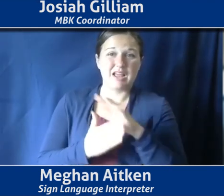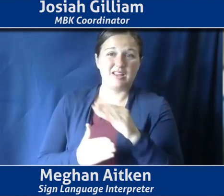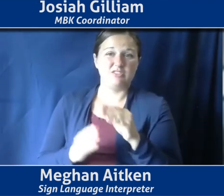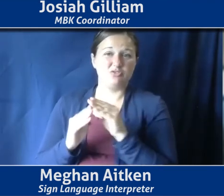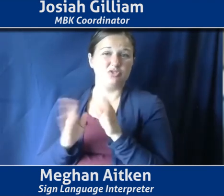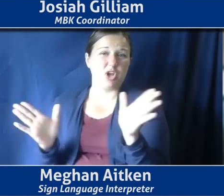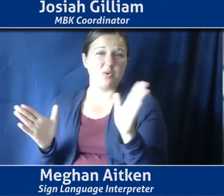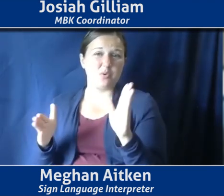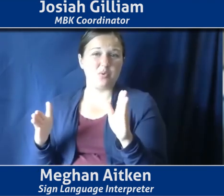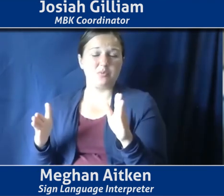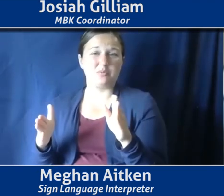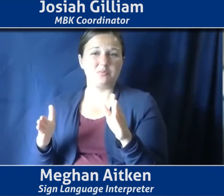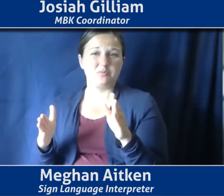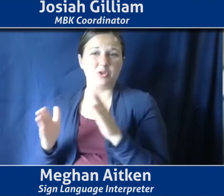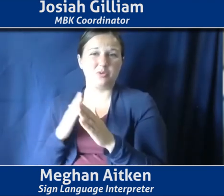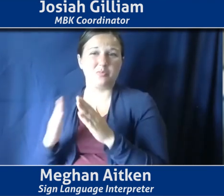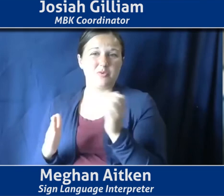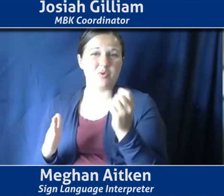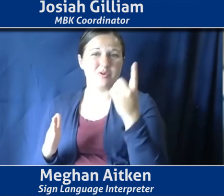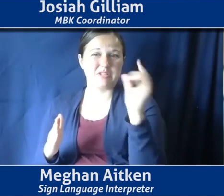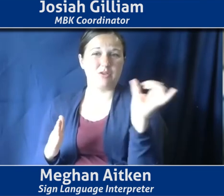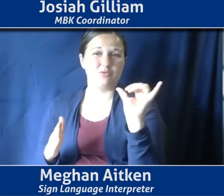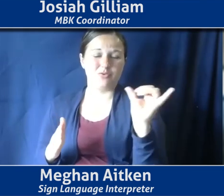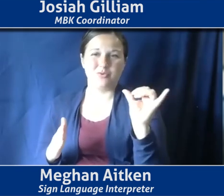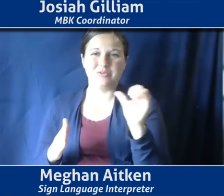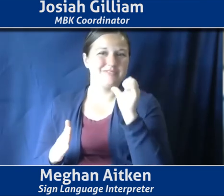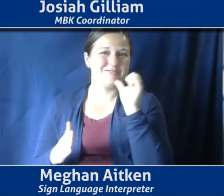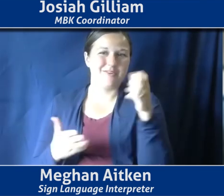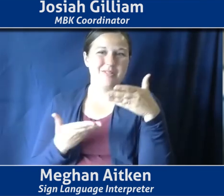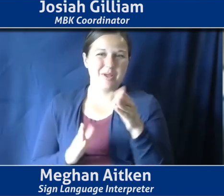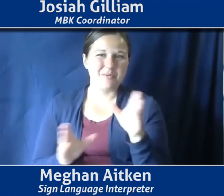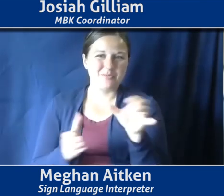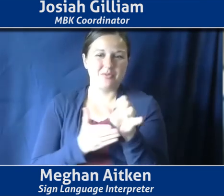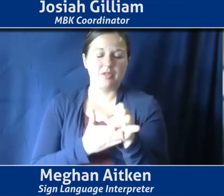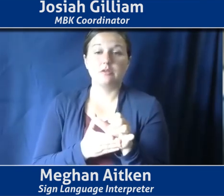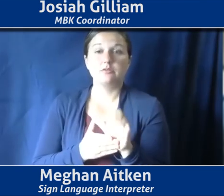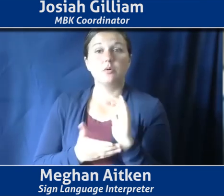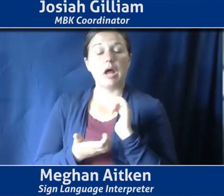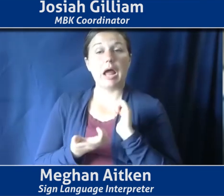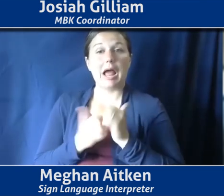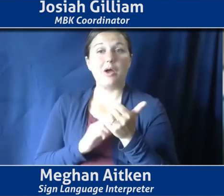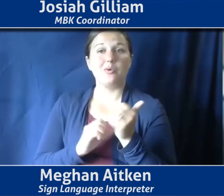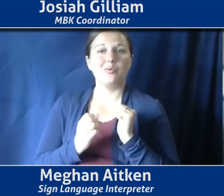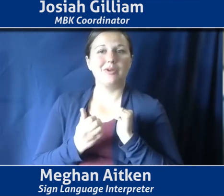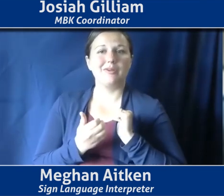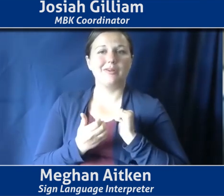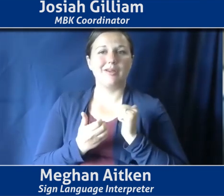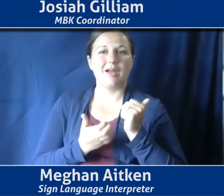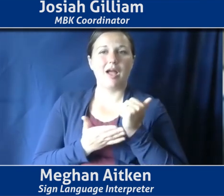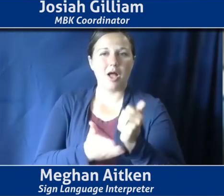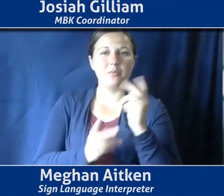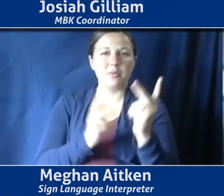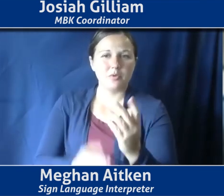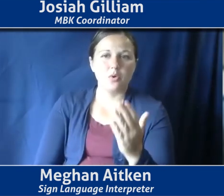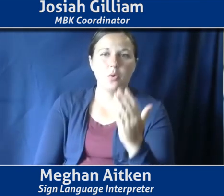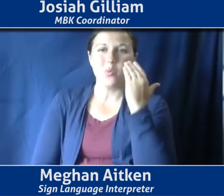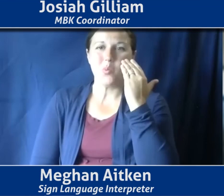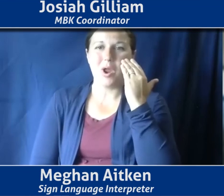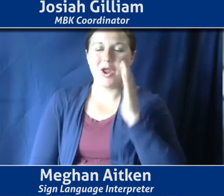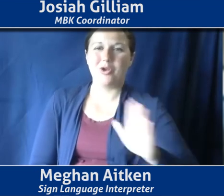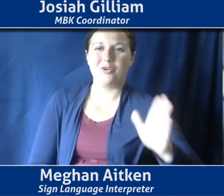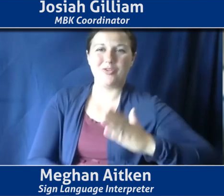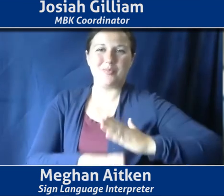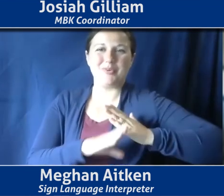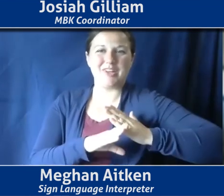How do we make sure people understand them? And how do we kind of increase those protections so that there is, you know, that we have community support,